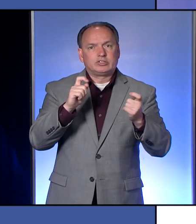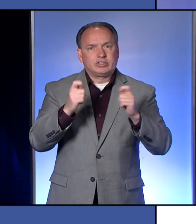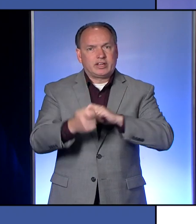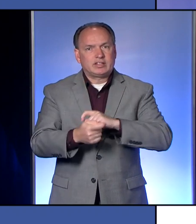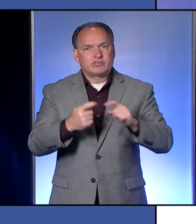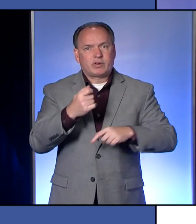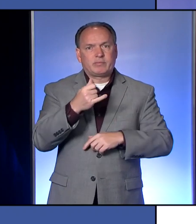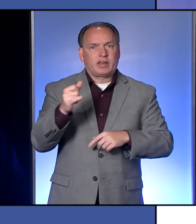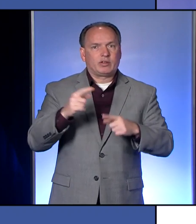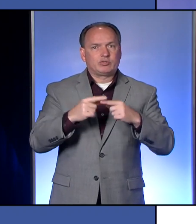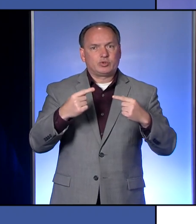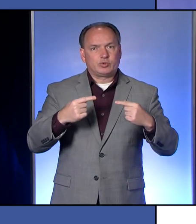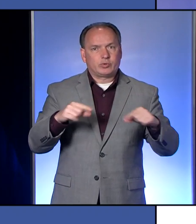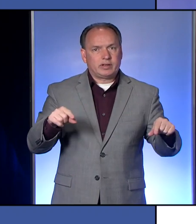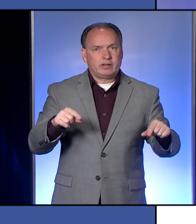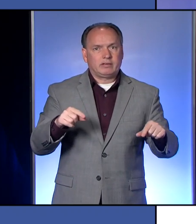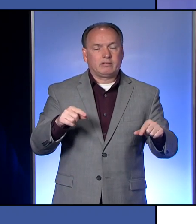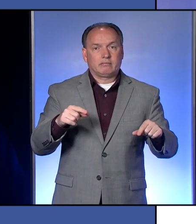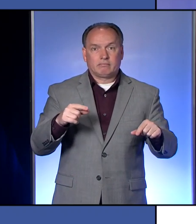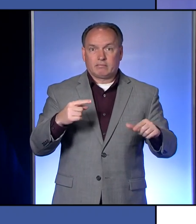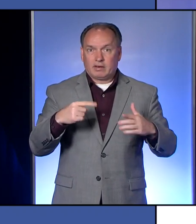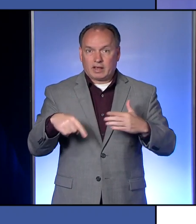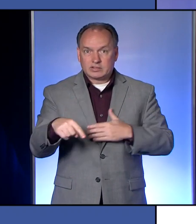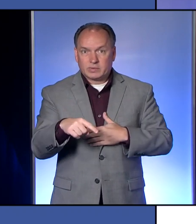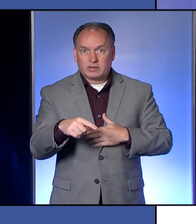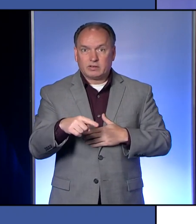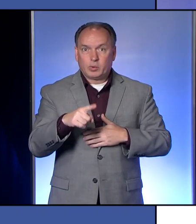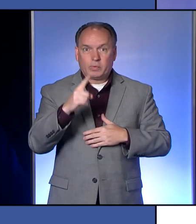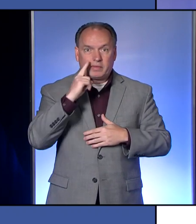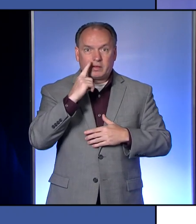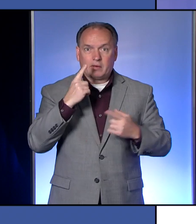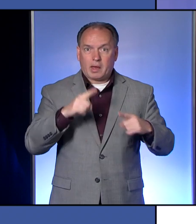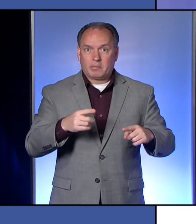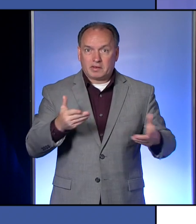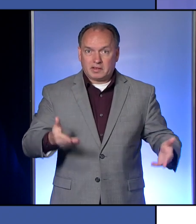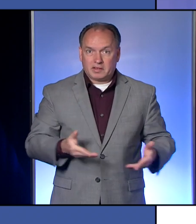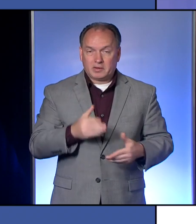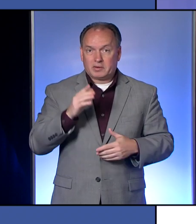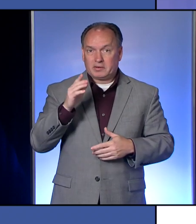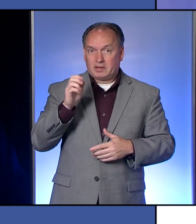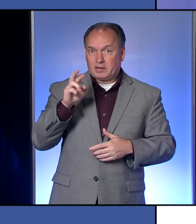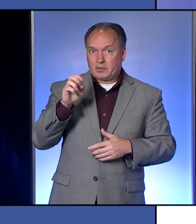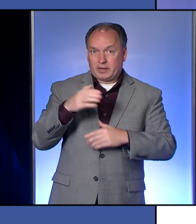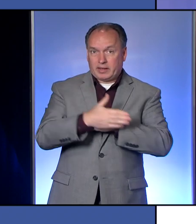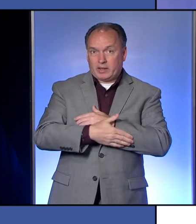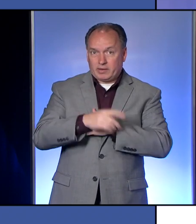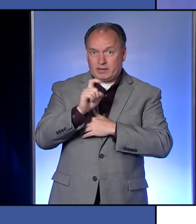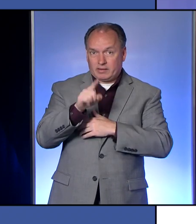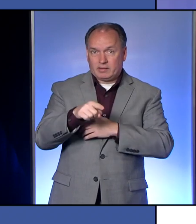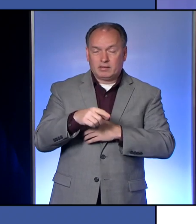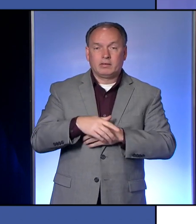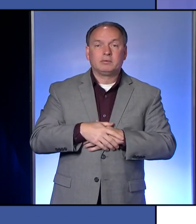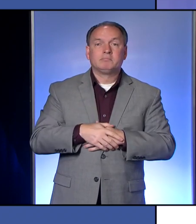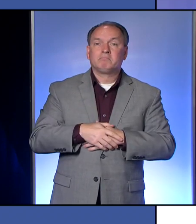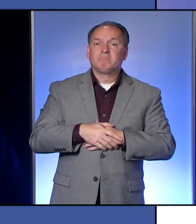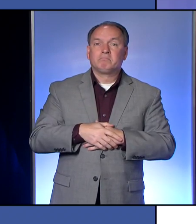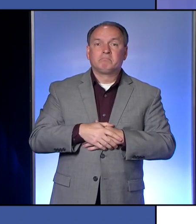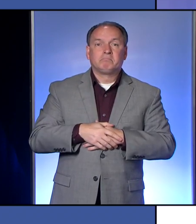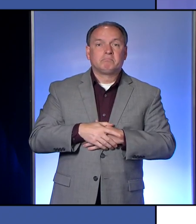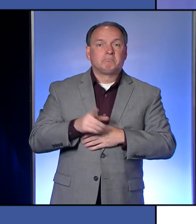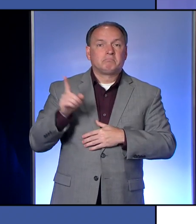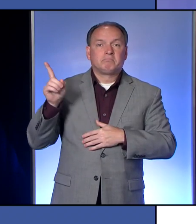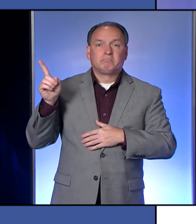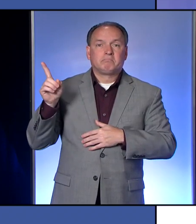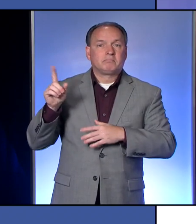numbers we're seeing today and yesterday, is that out of the question for Erie County? I don't, I have not been given any